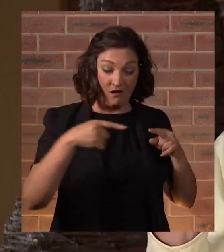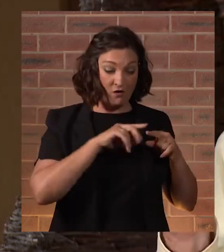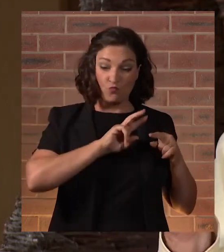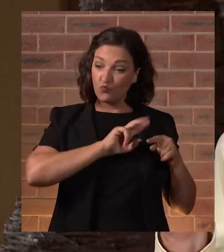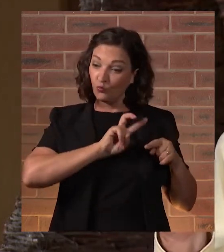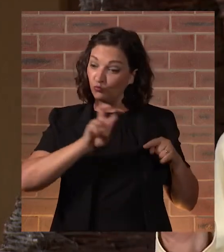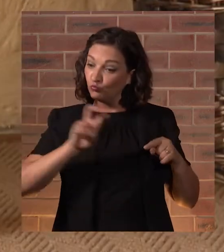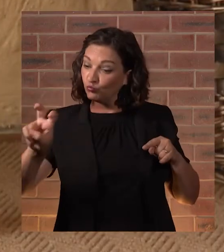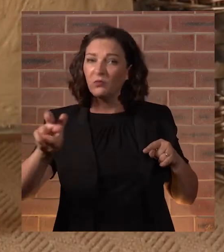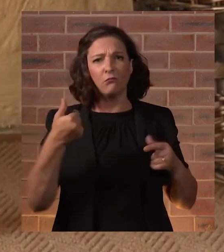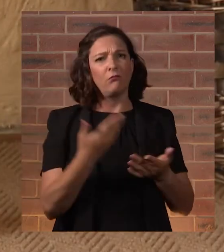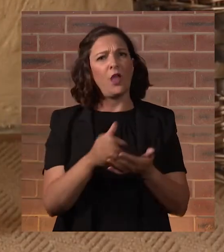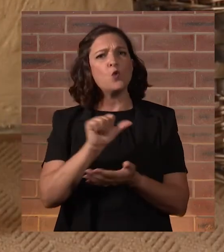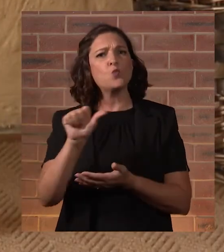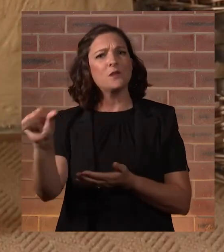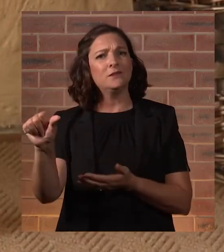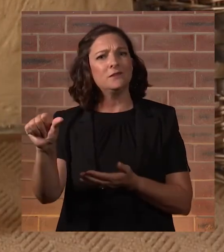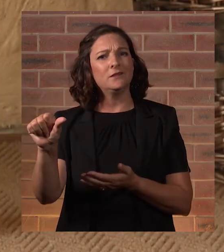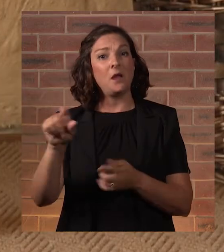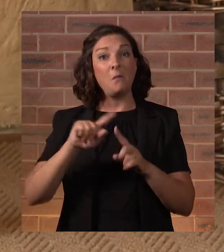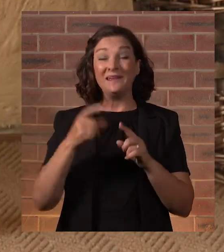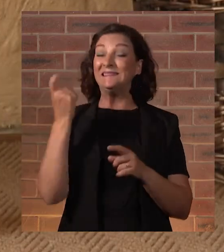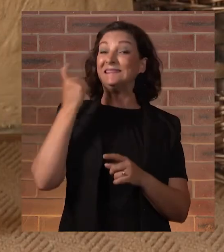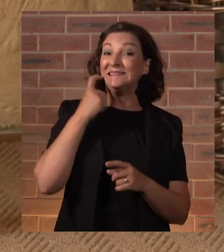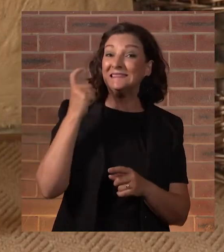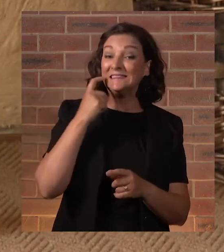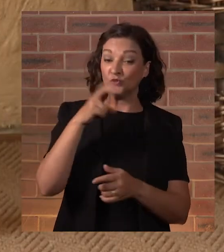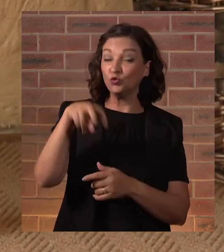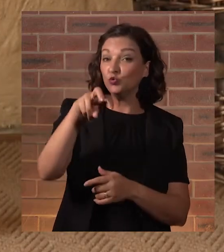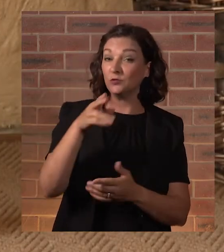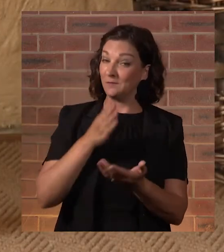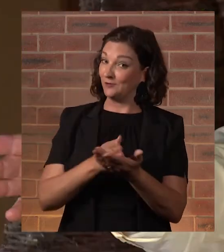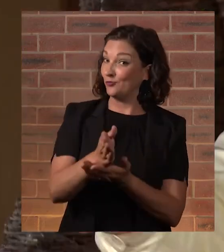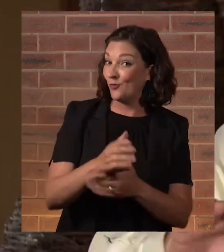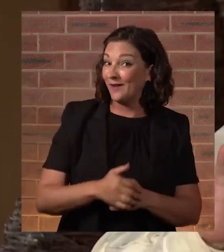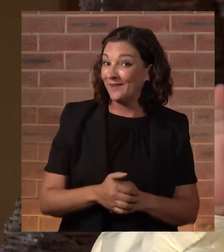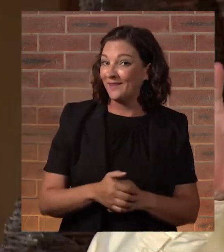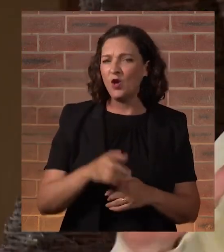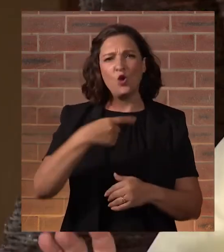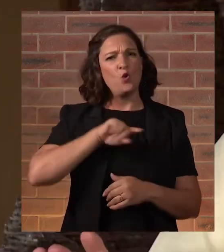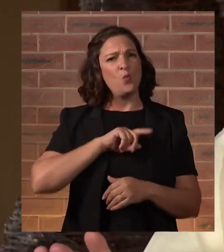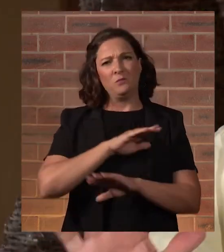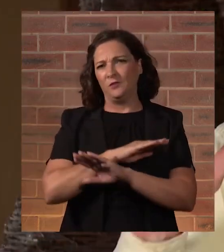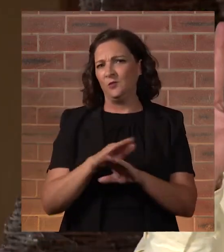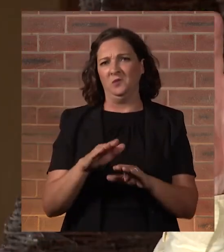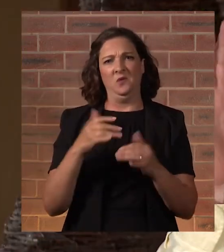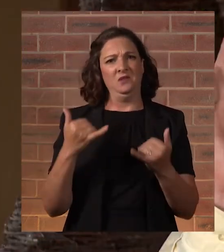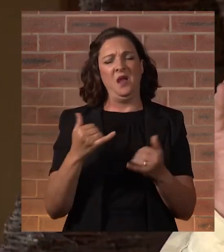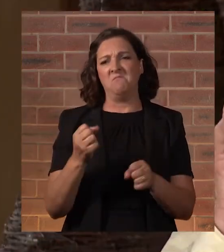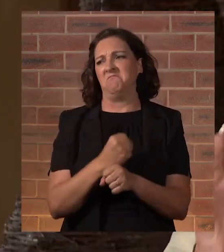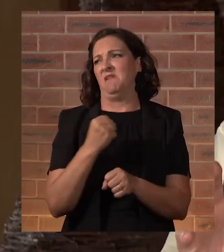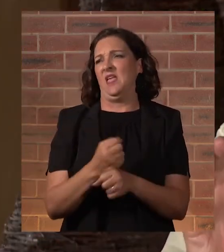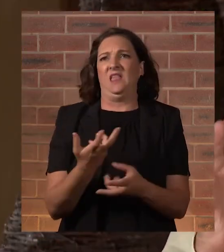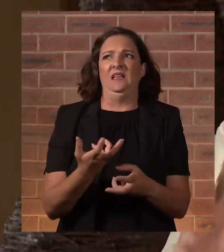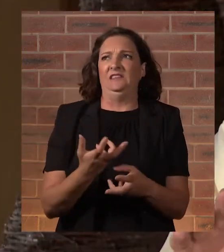do it in a couple of weeks. The easiest journey between two points is a straight line. Let's not make it